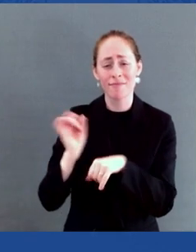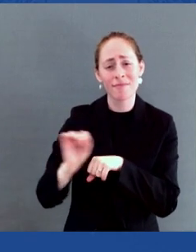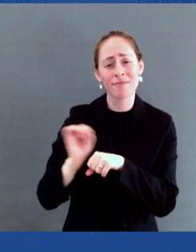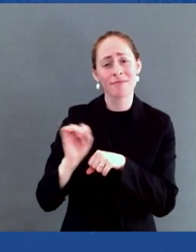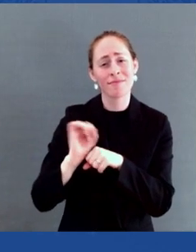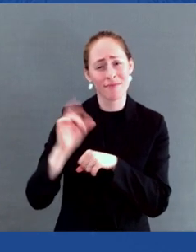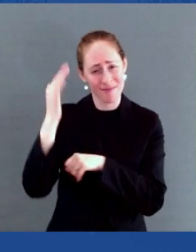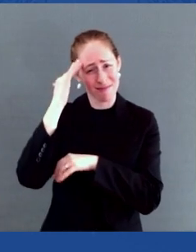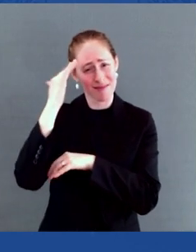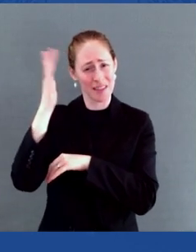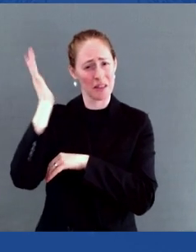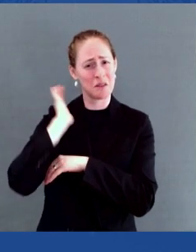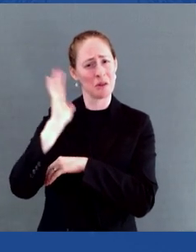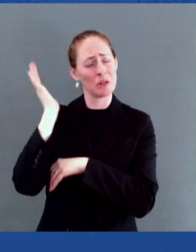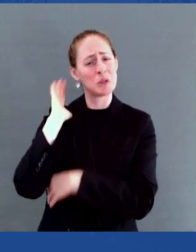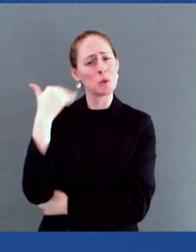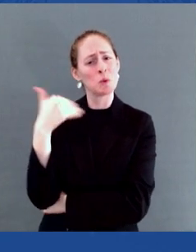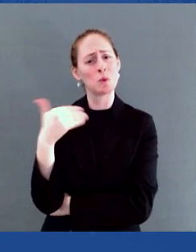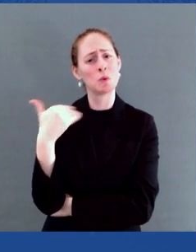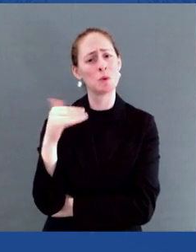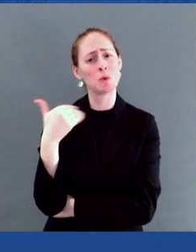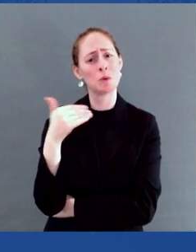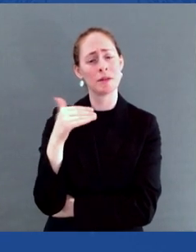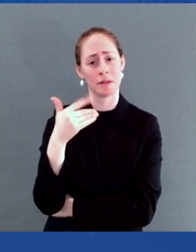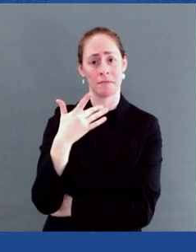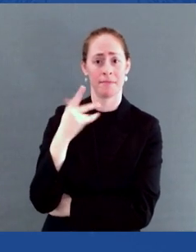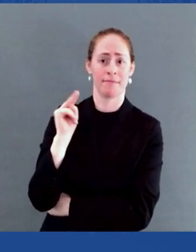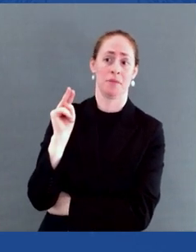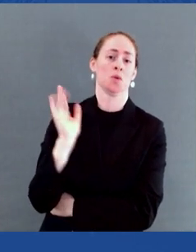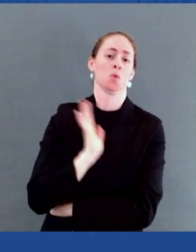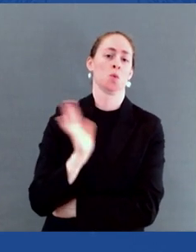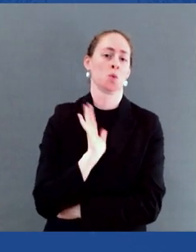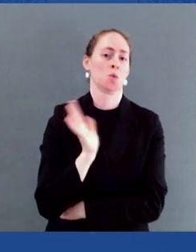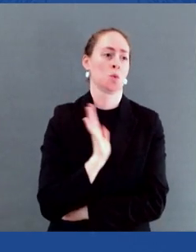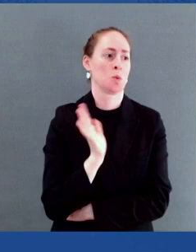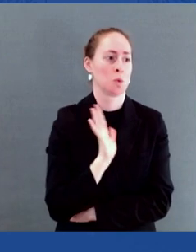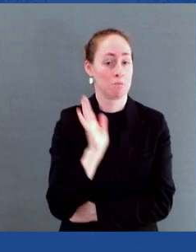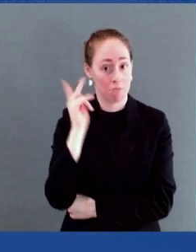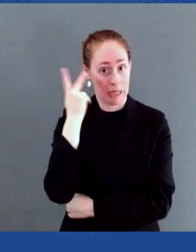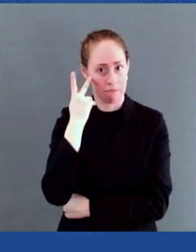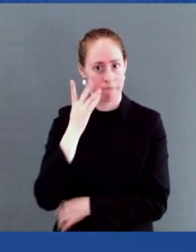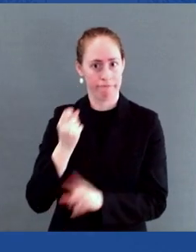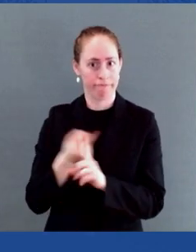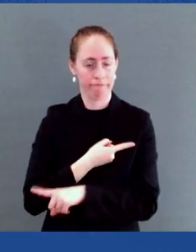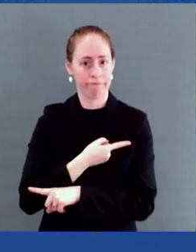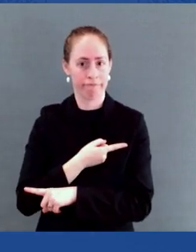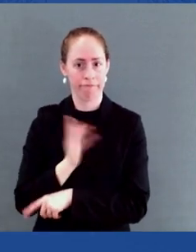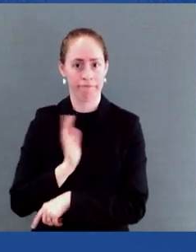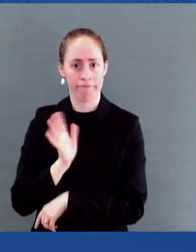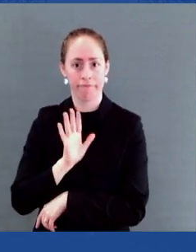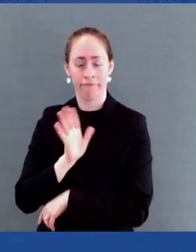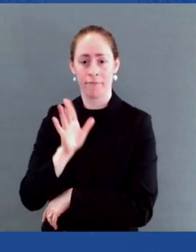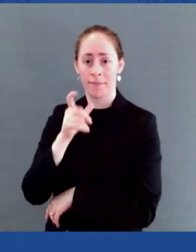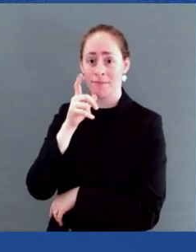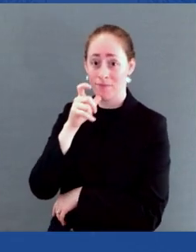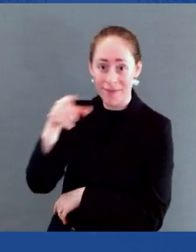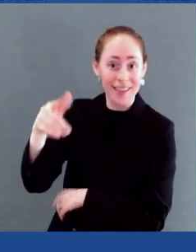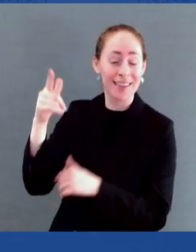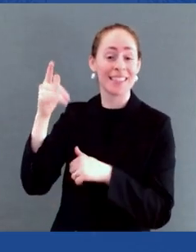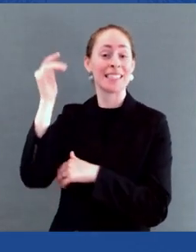was the Speaker of the House of Representatives, Nancy Pelosi. Nancy Pelosi. Come on.